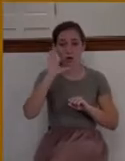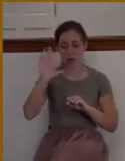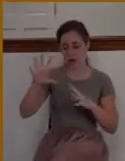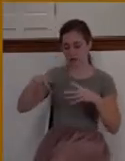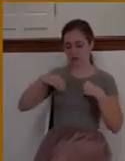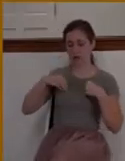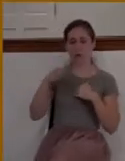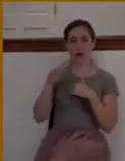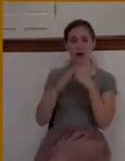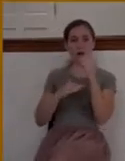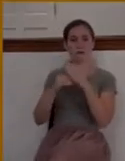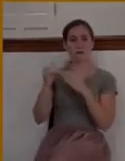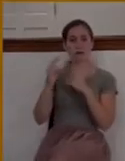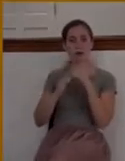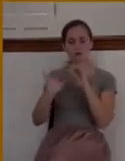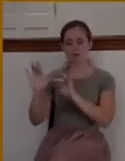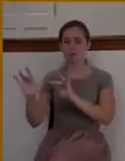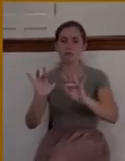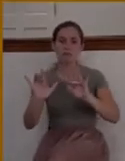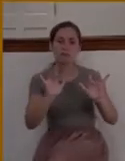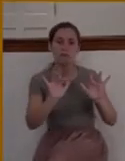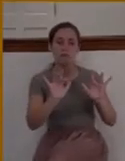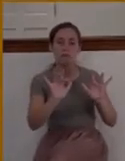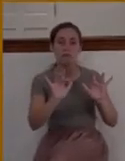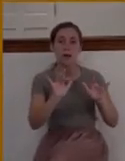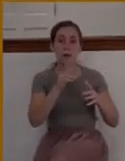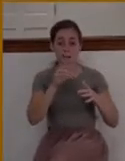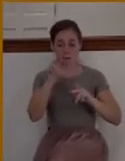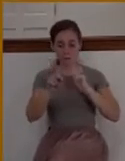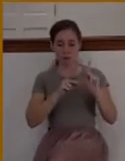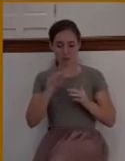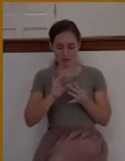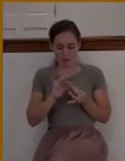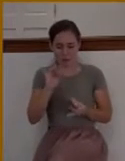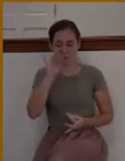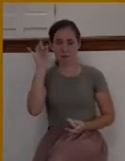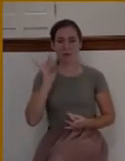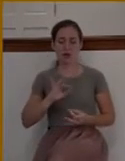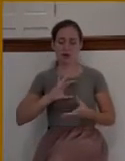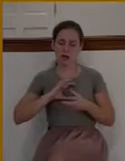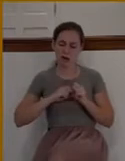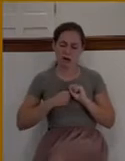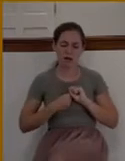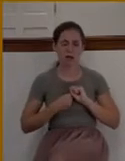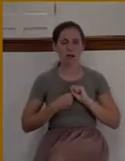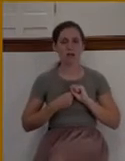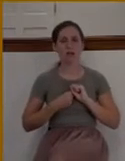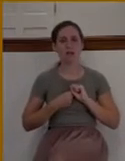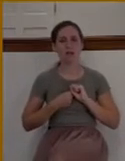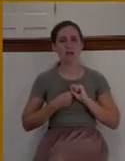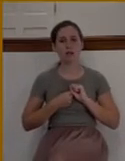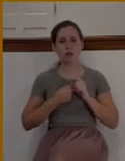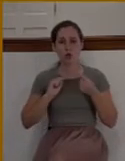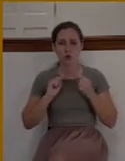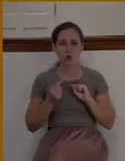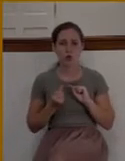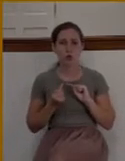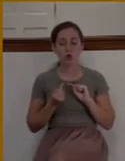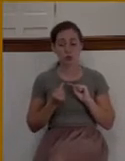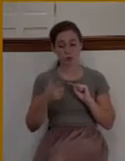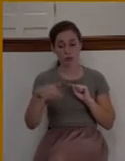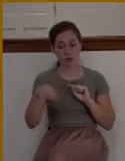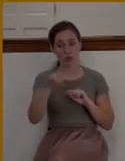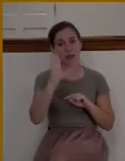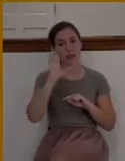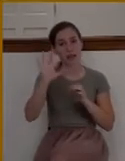spirit, for theirs is the kingdom of God. There was nothing left for me to do here. And I remember the question she asked. She said, when do you stop